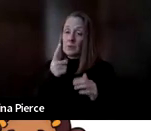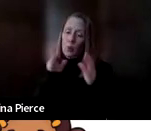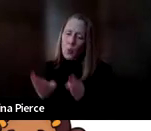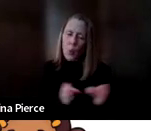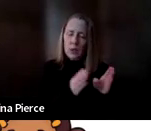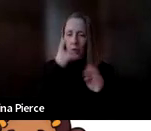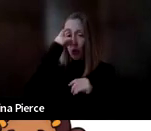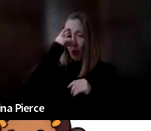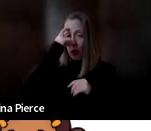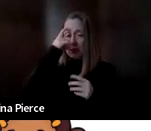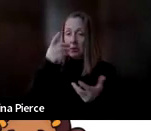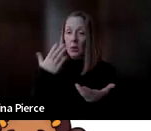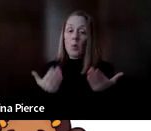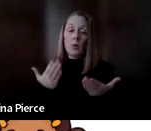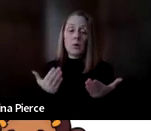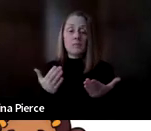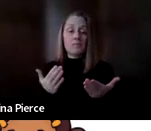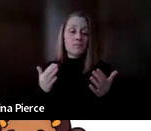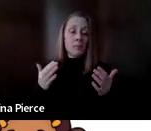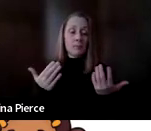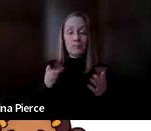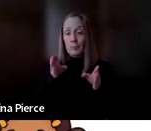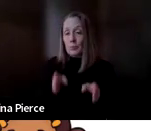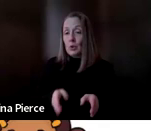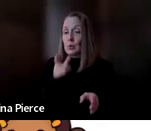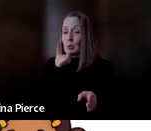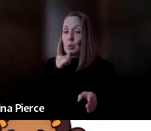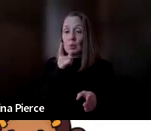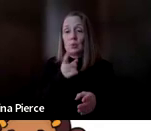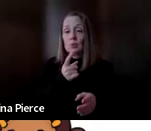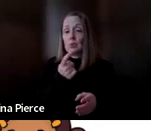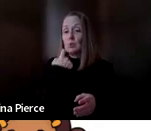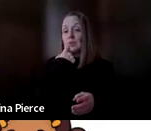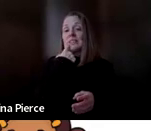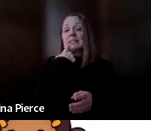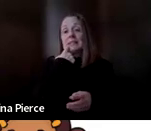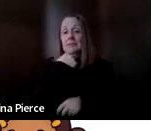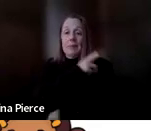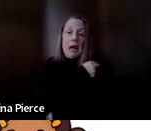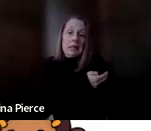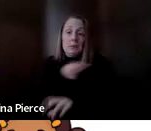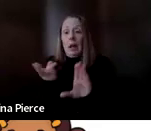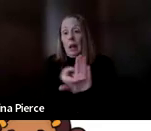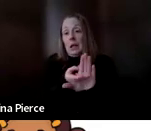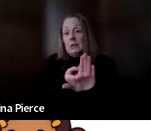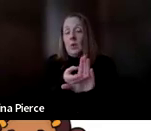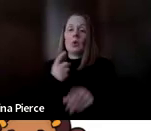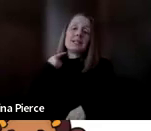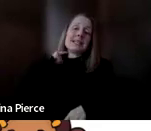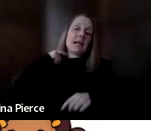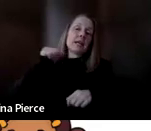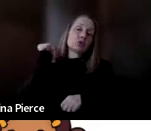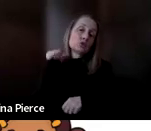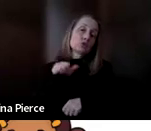Someone could be recovering from a medical intervention like a recent intubation or perhaps neck surgery or even